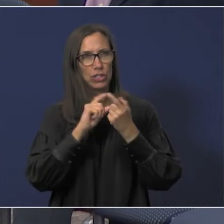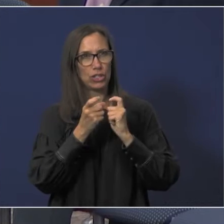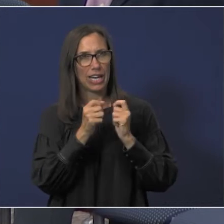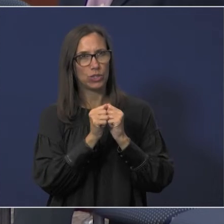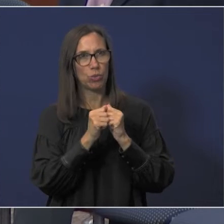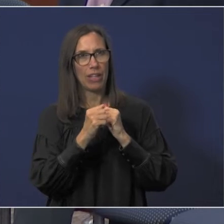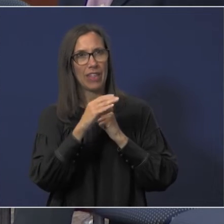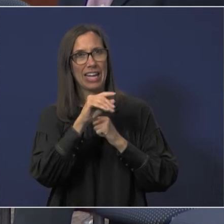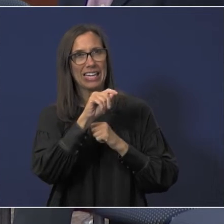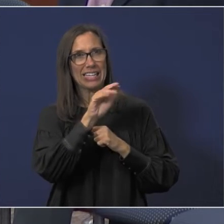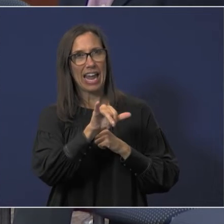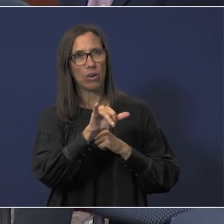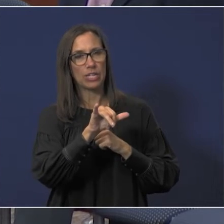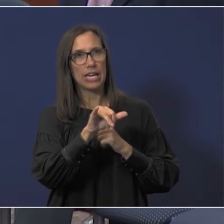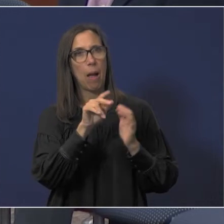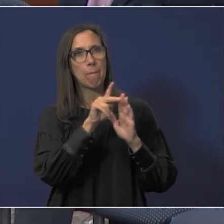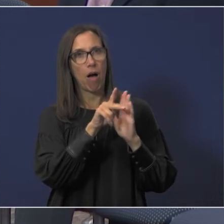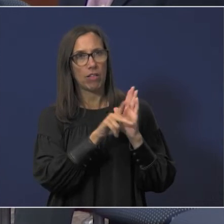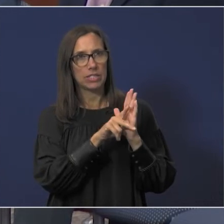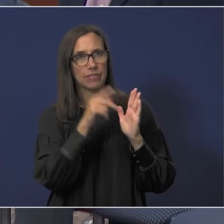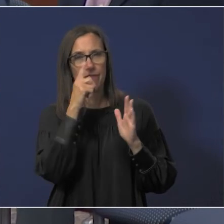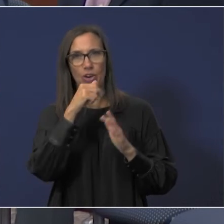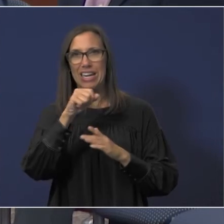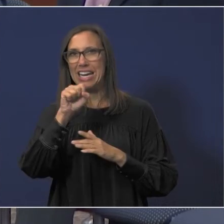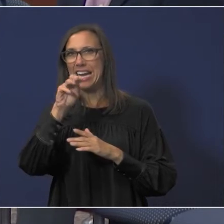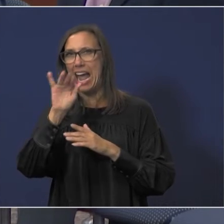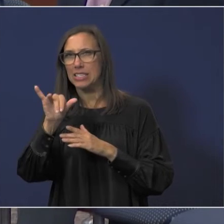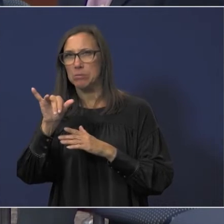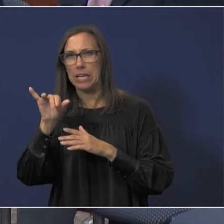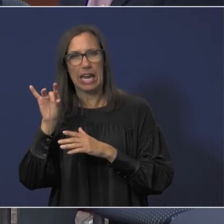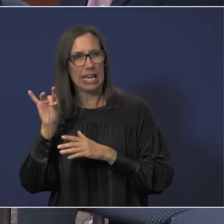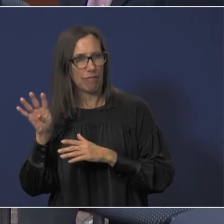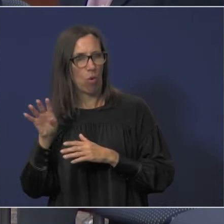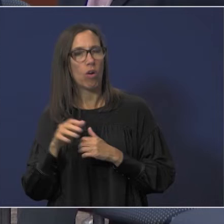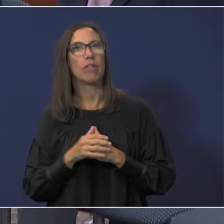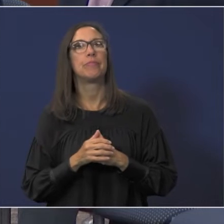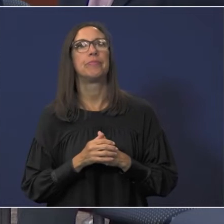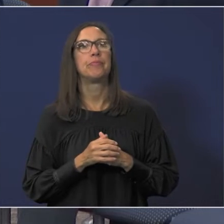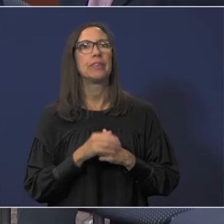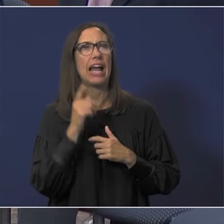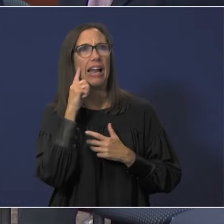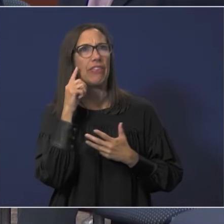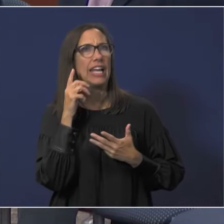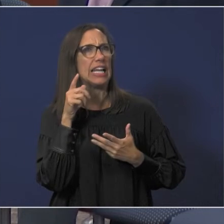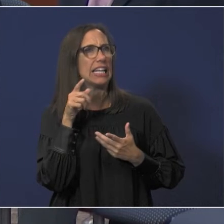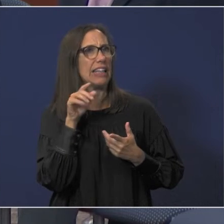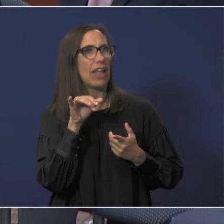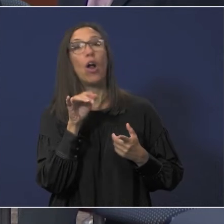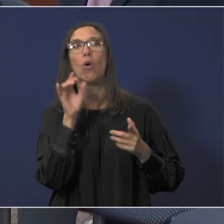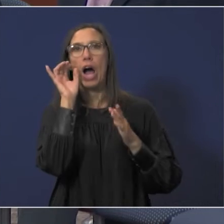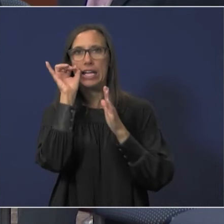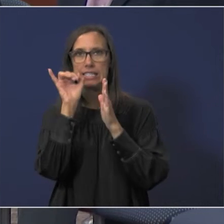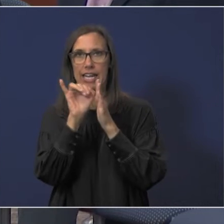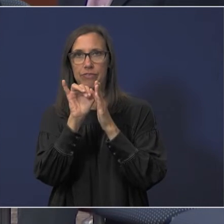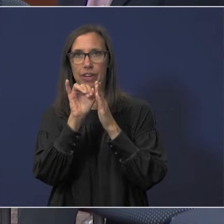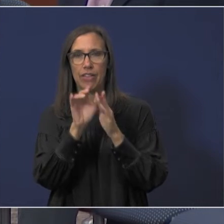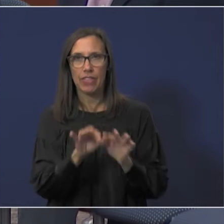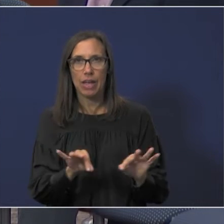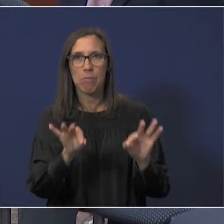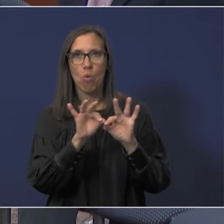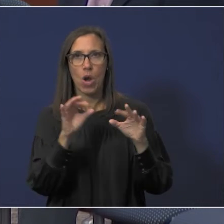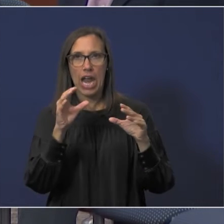policy for the implementation of gasp 84 and i believe that oh we've identified the significant